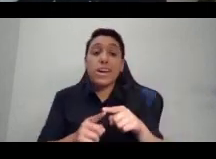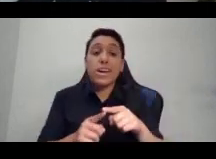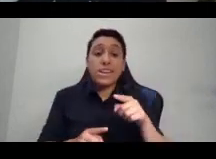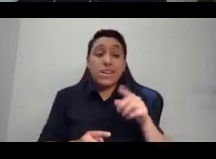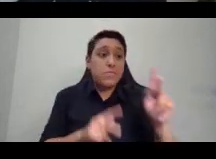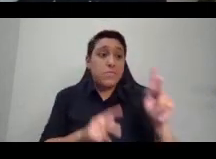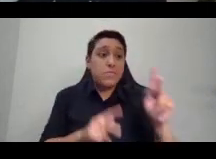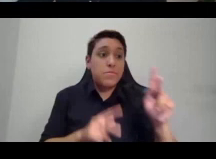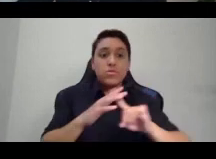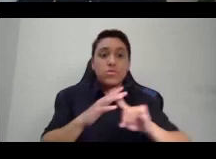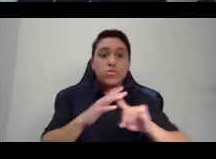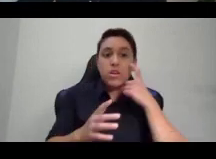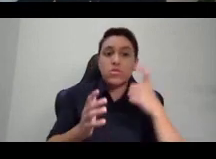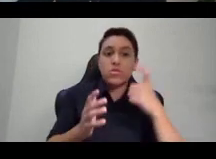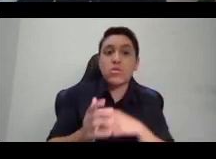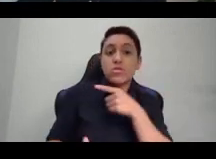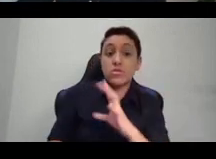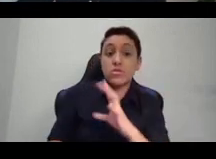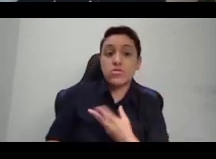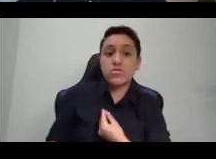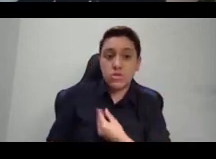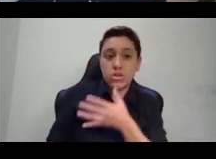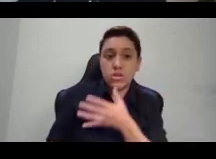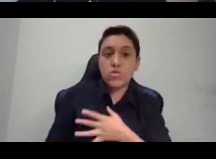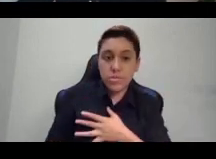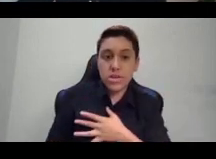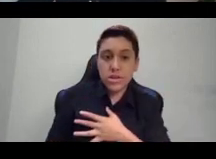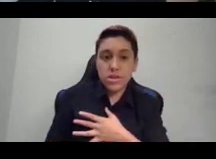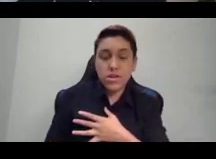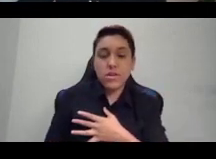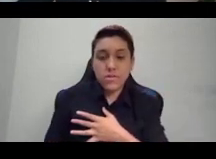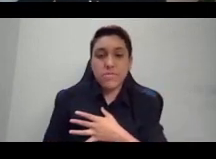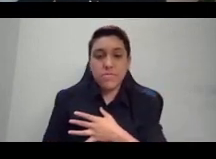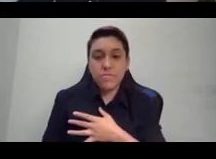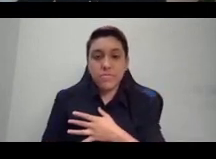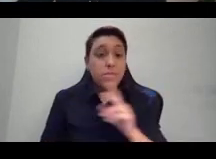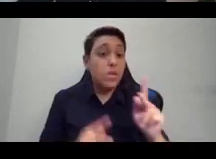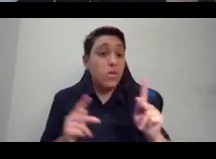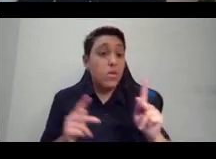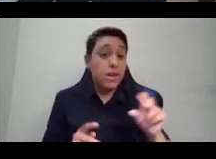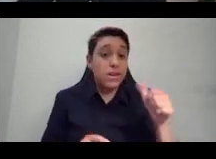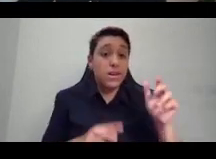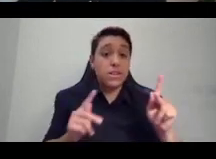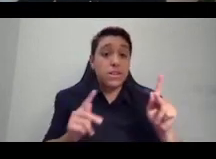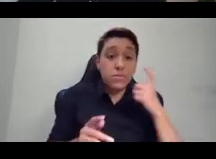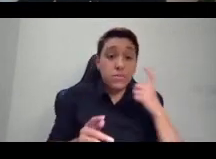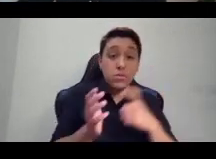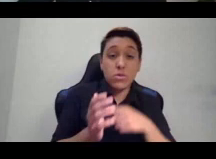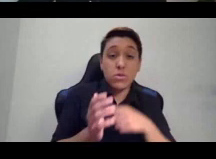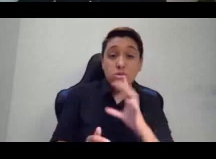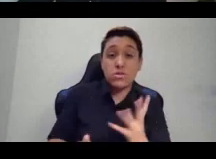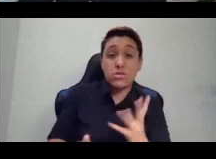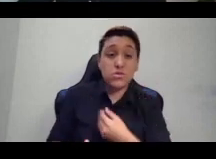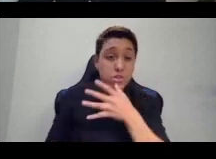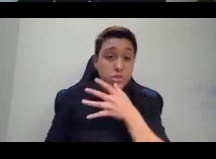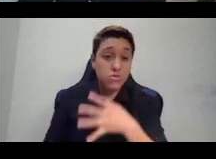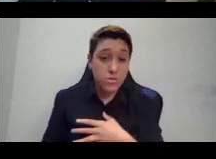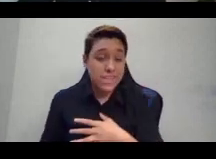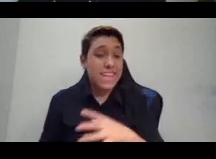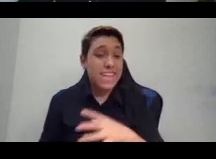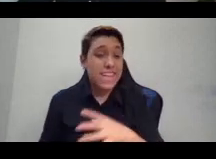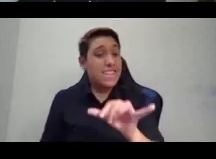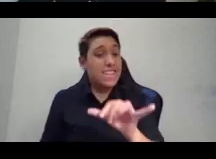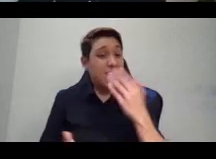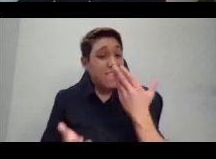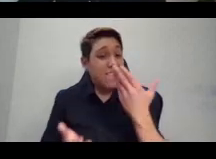or coercively revealed later in her life, it was used as a way to undermine